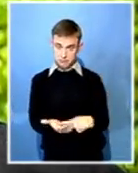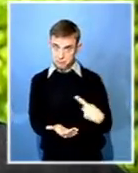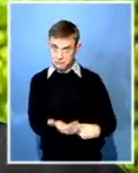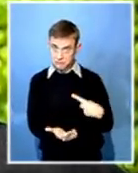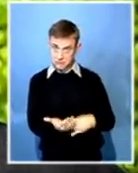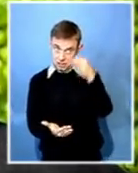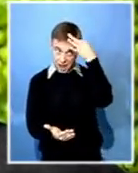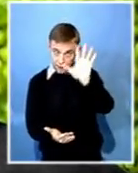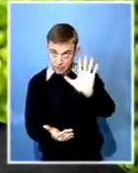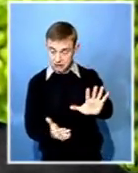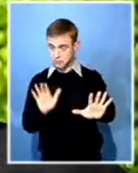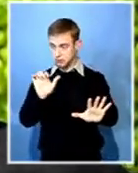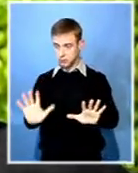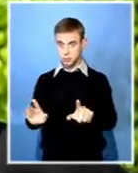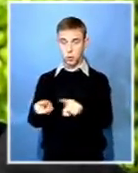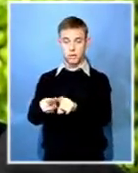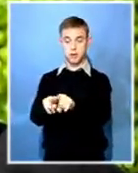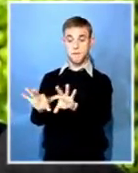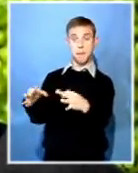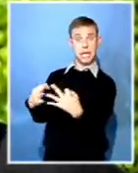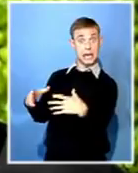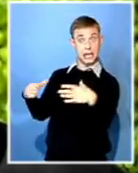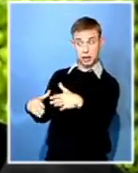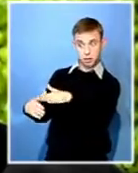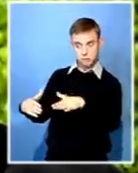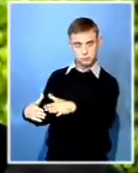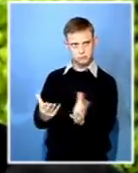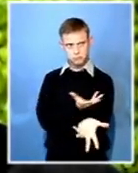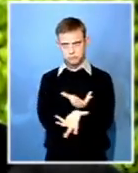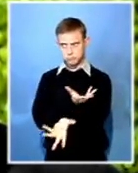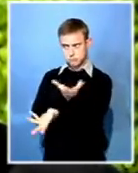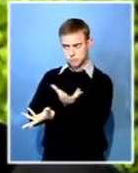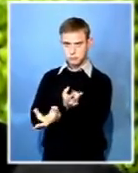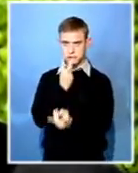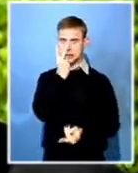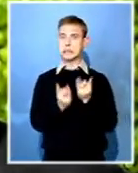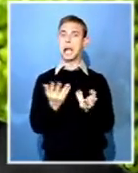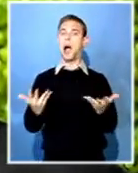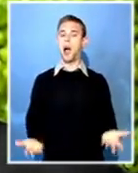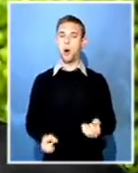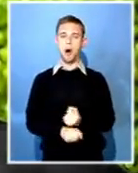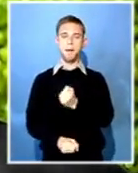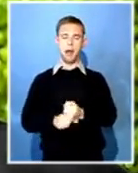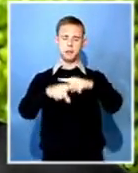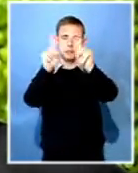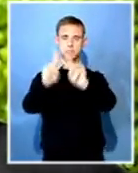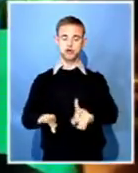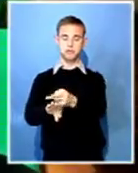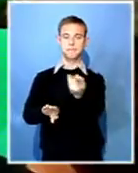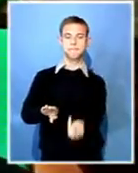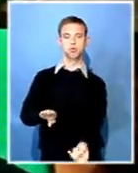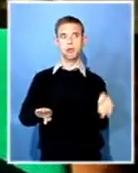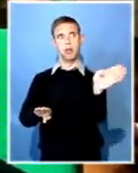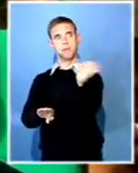is the best way of taking him to his last resting